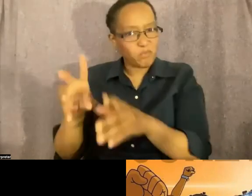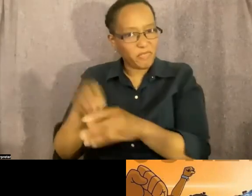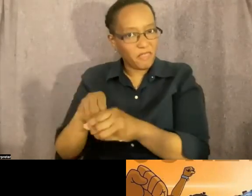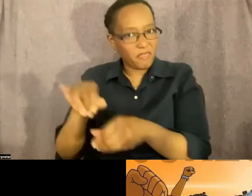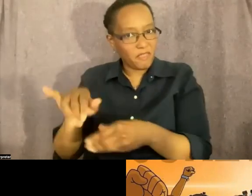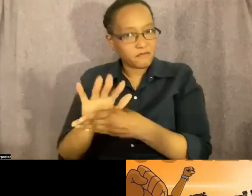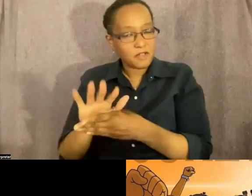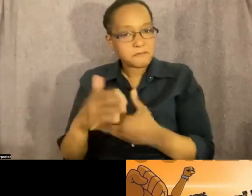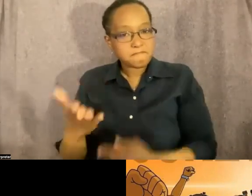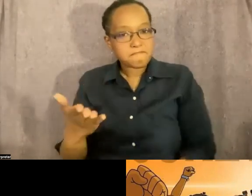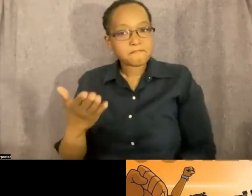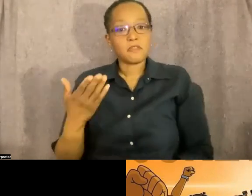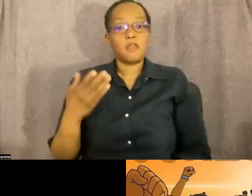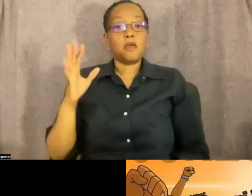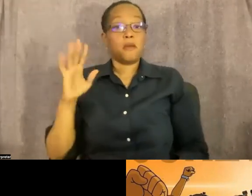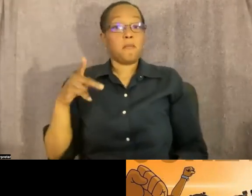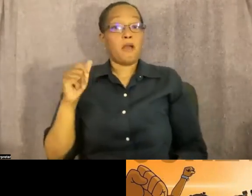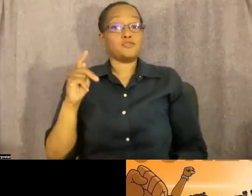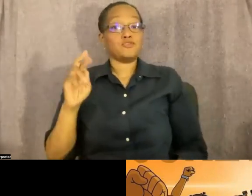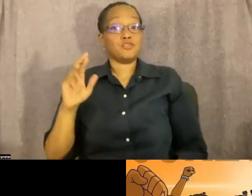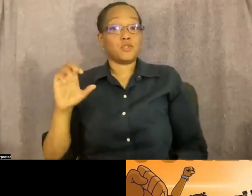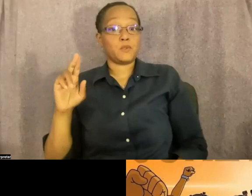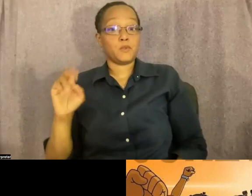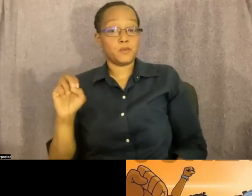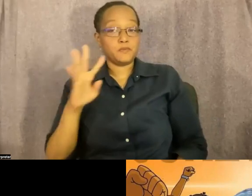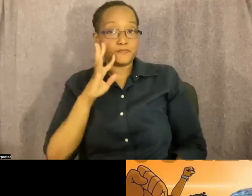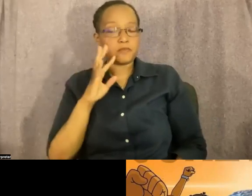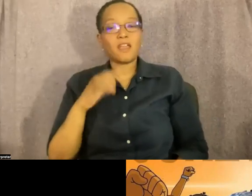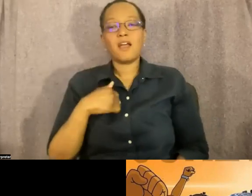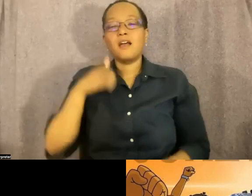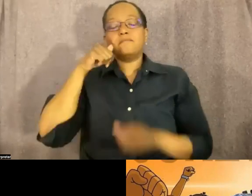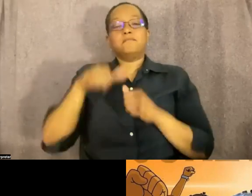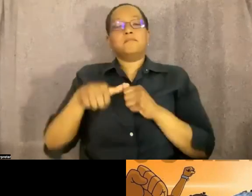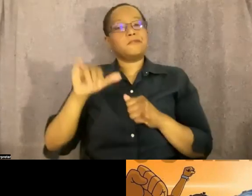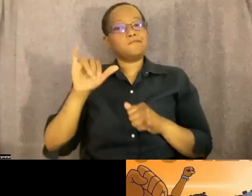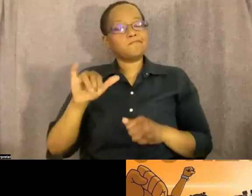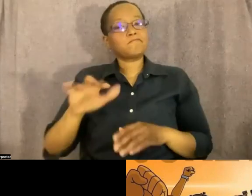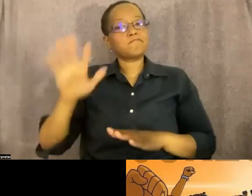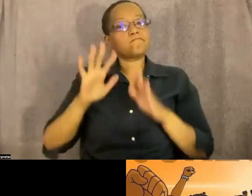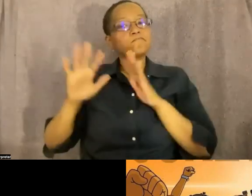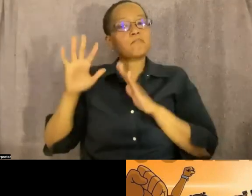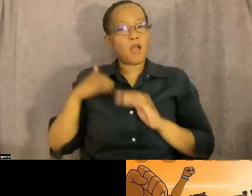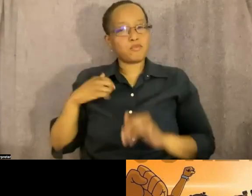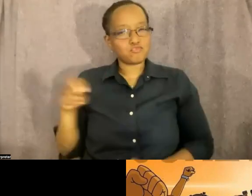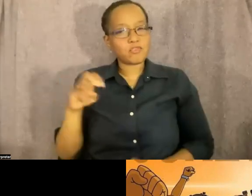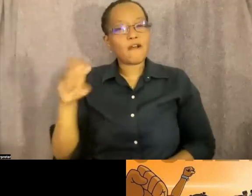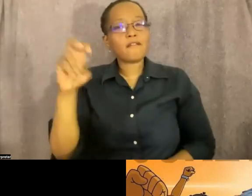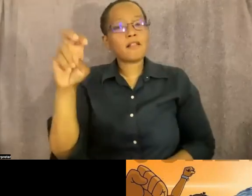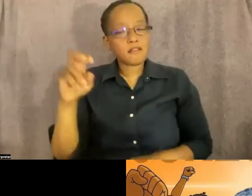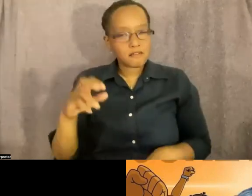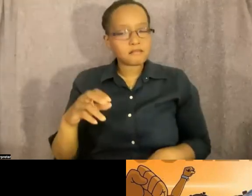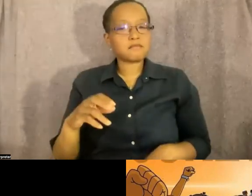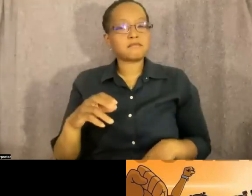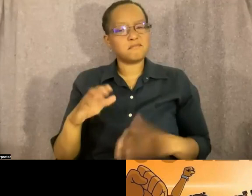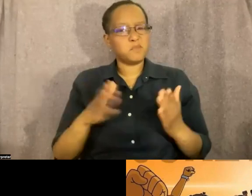Well, I think what it brought me back to, I was on tour actually, right before